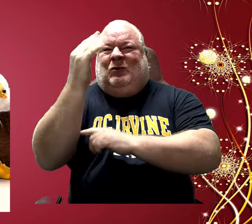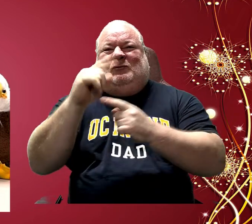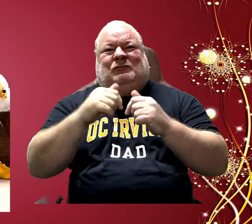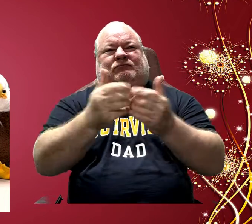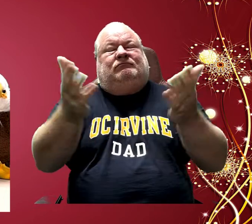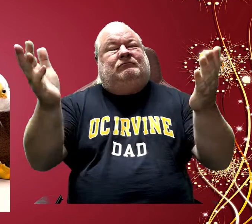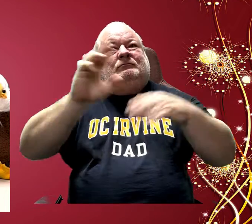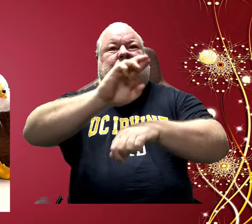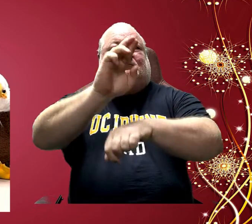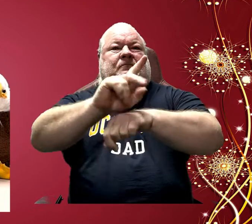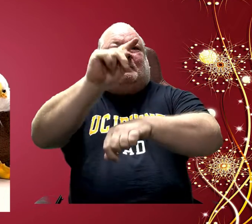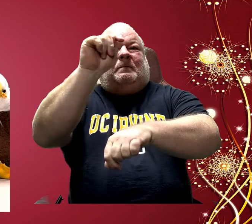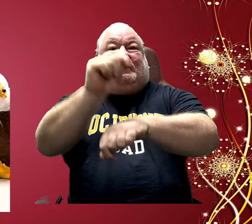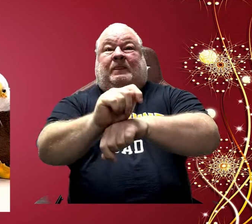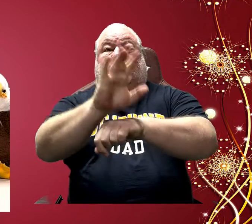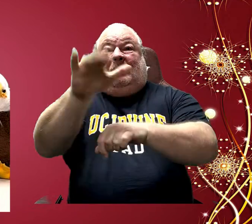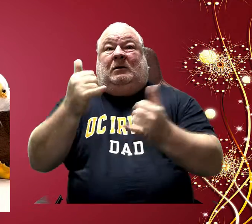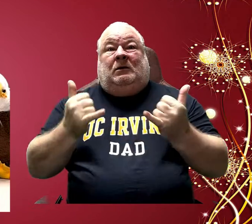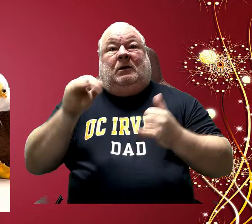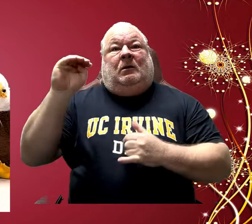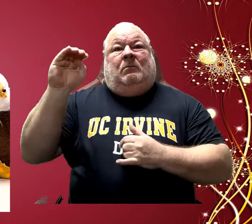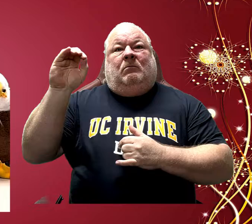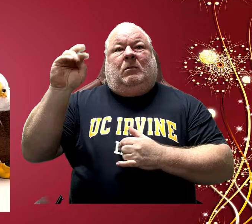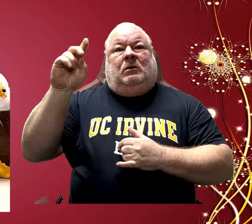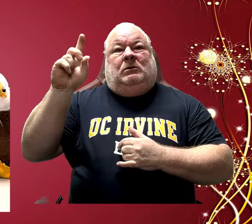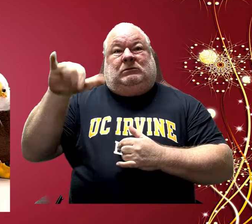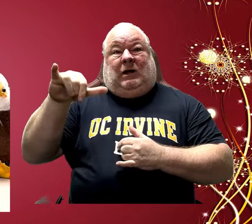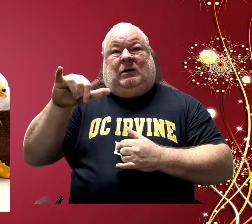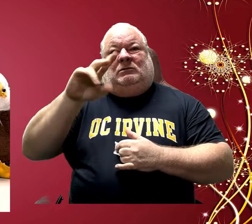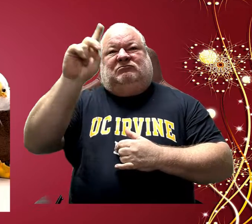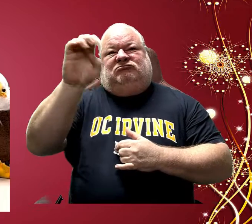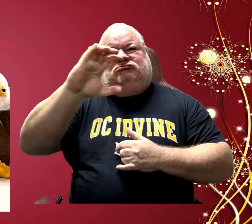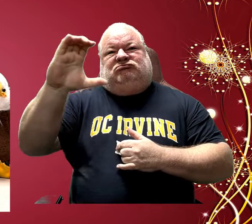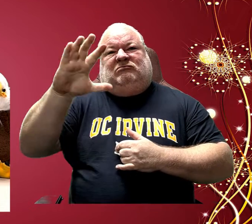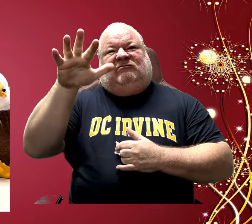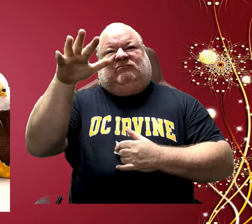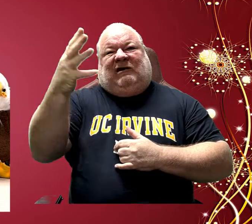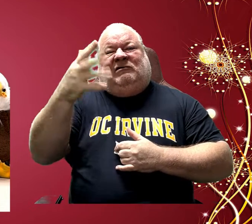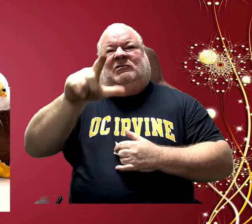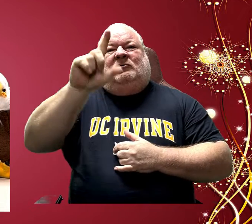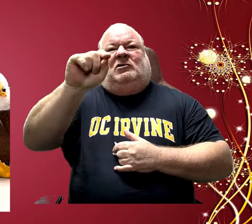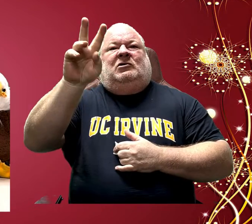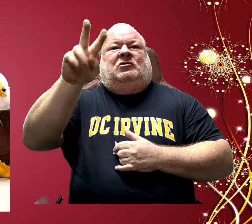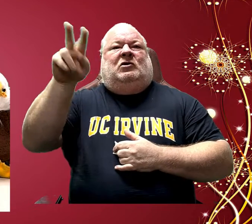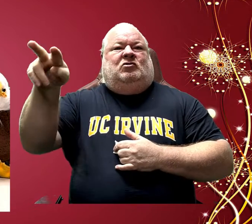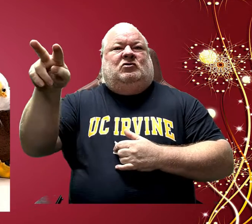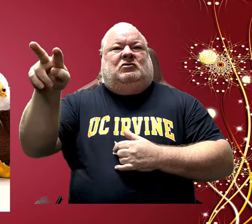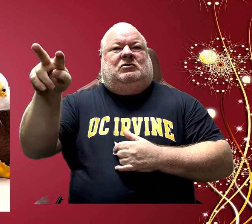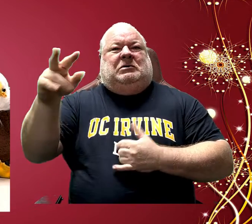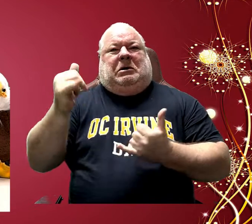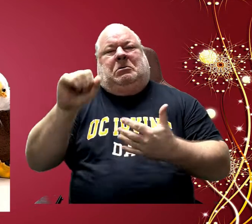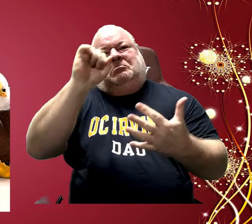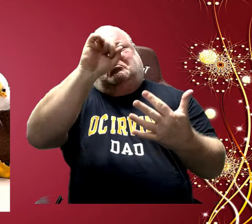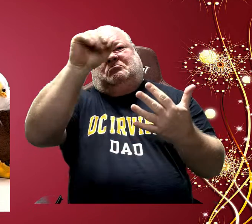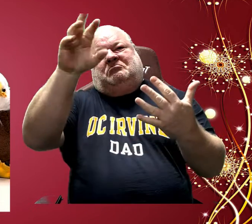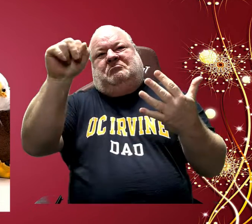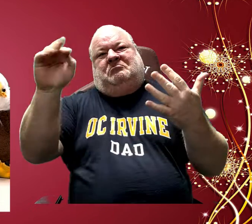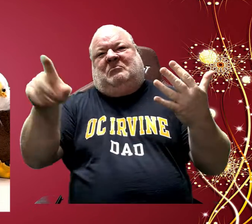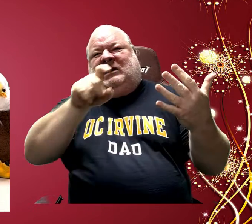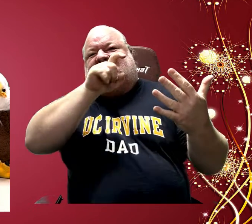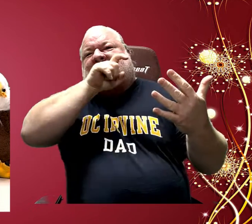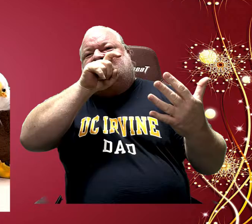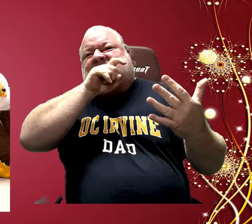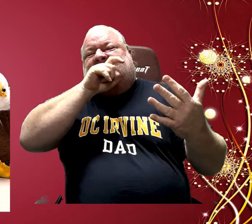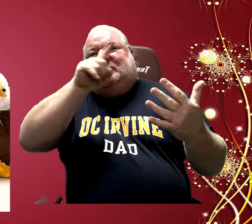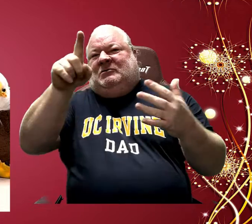Good morning, Raven Temple! Today is Monday, December 5th, 2022. Here are the